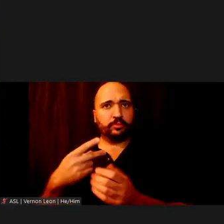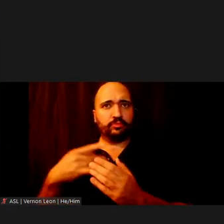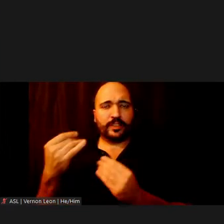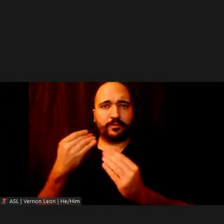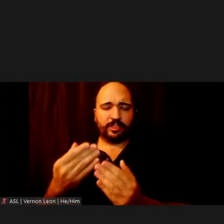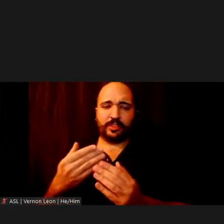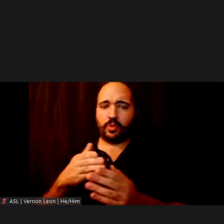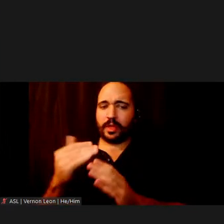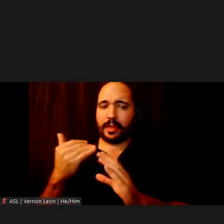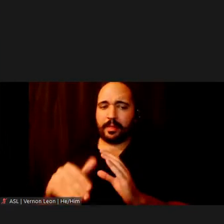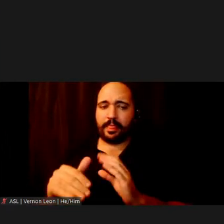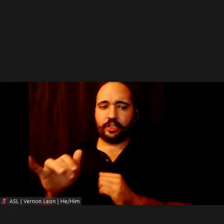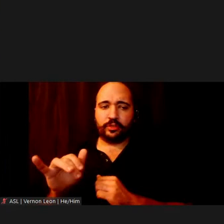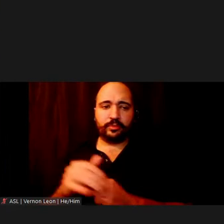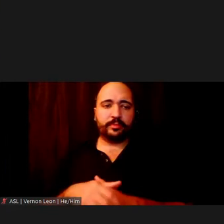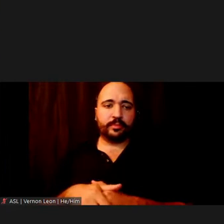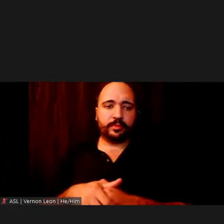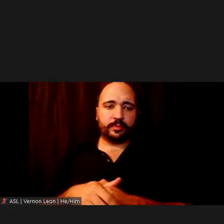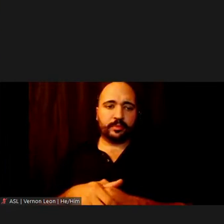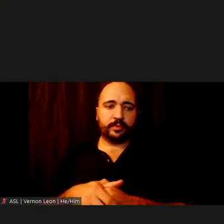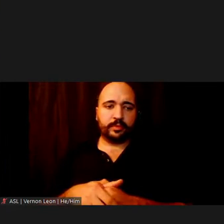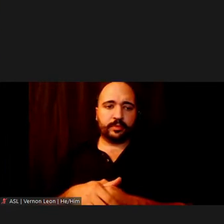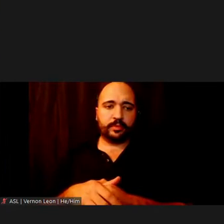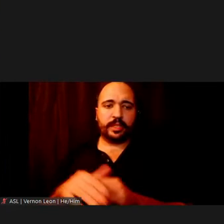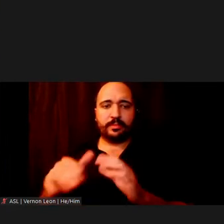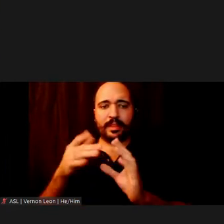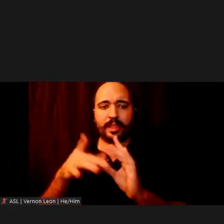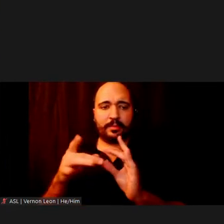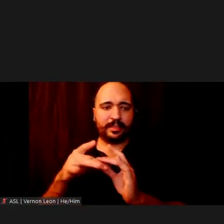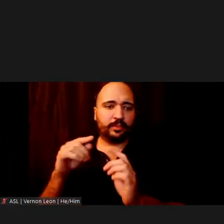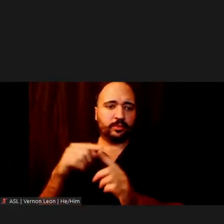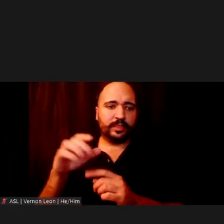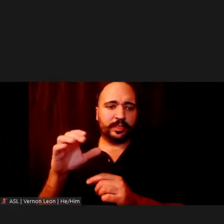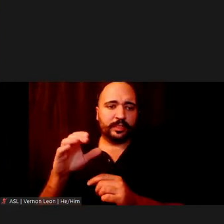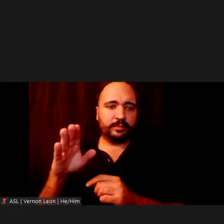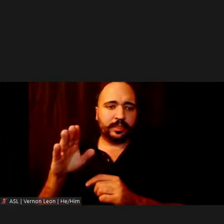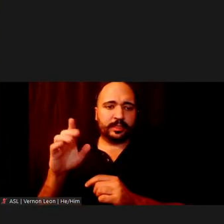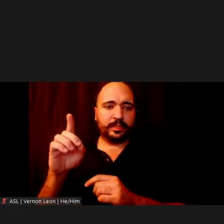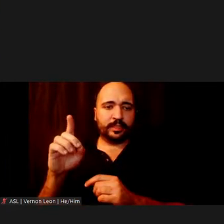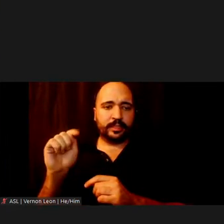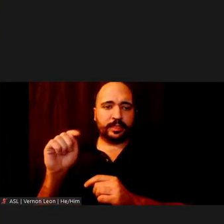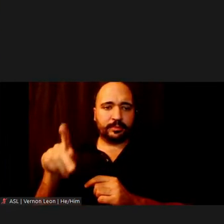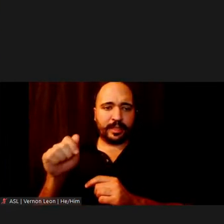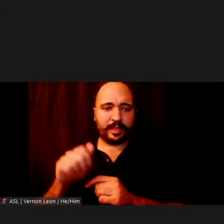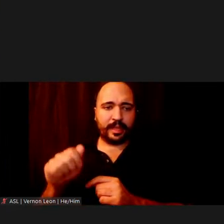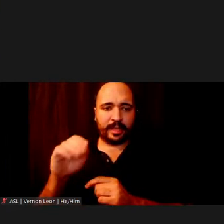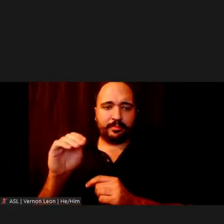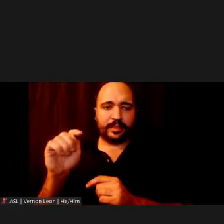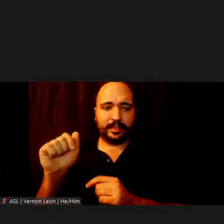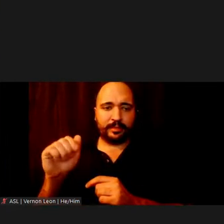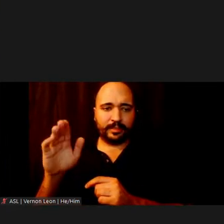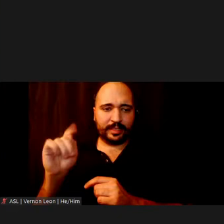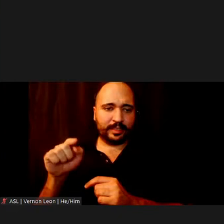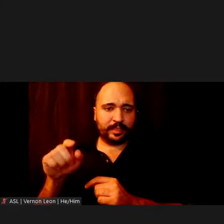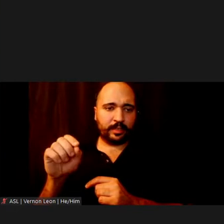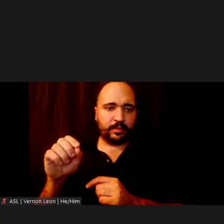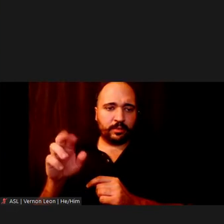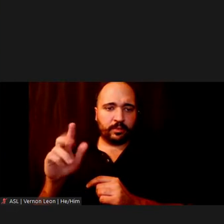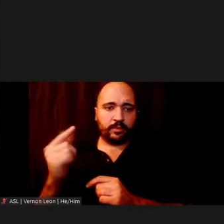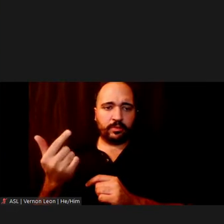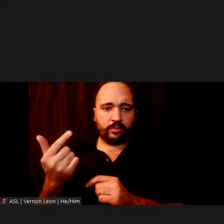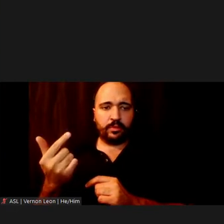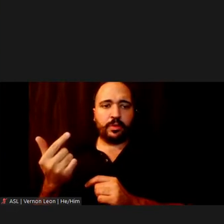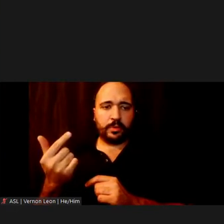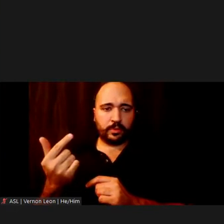email. You may also email comments to CBDTP at mtabt.org, send them via mail to